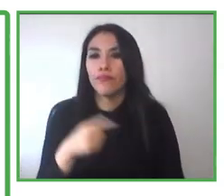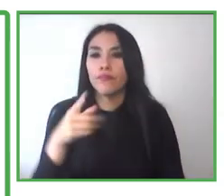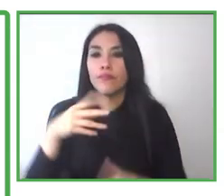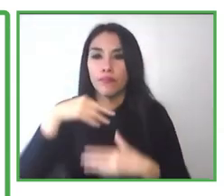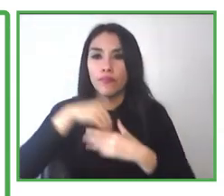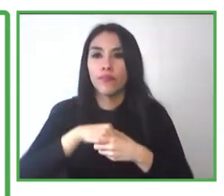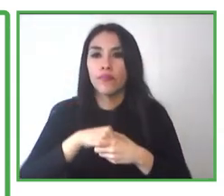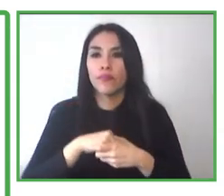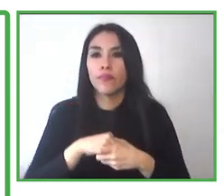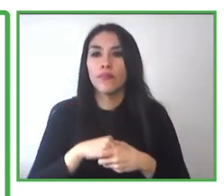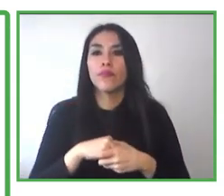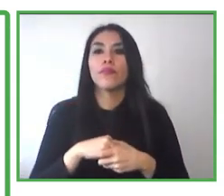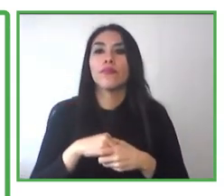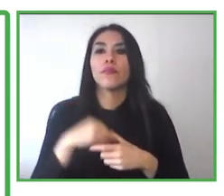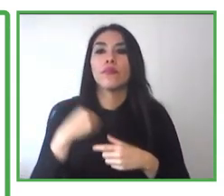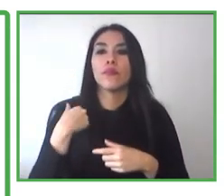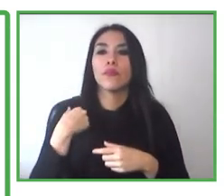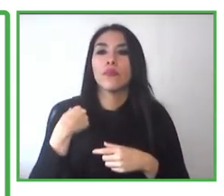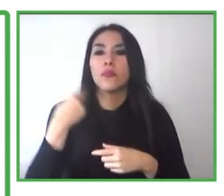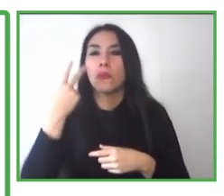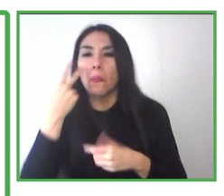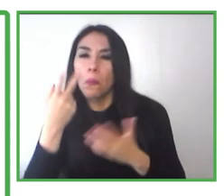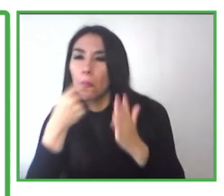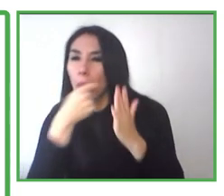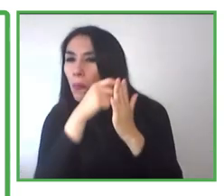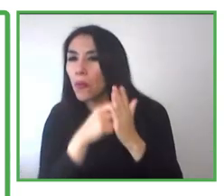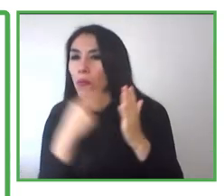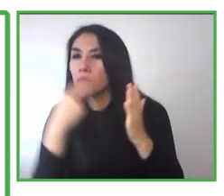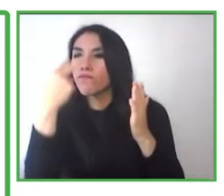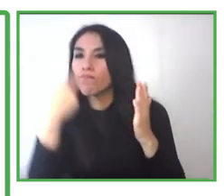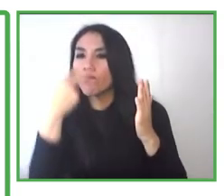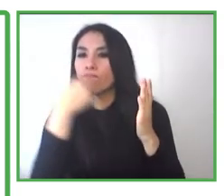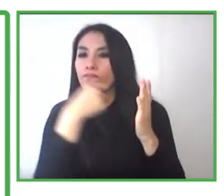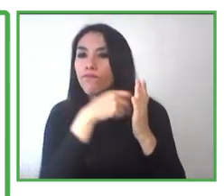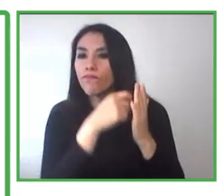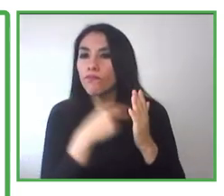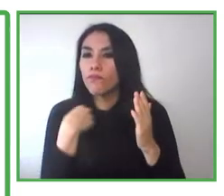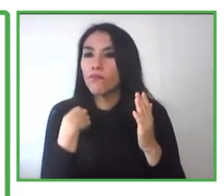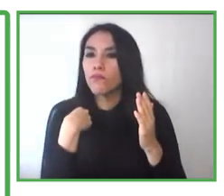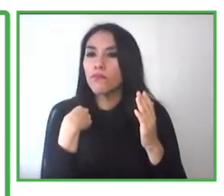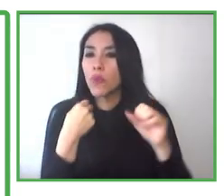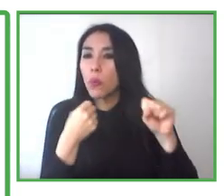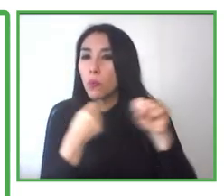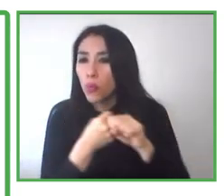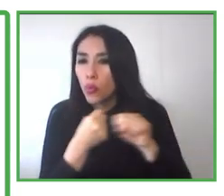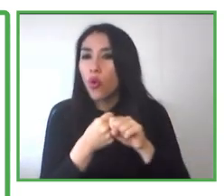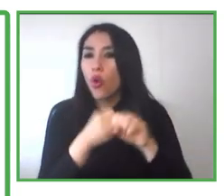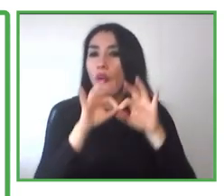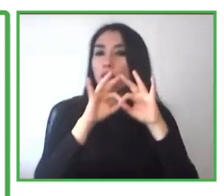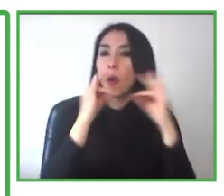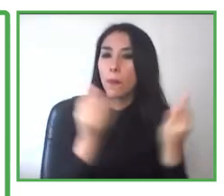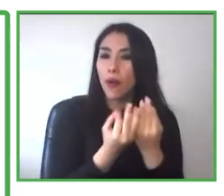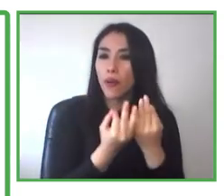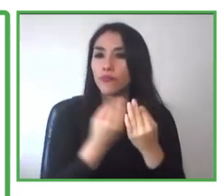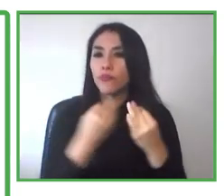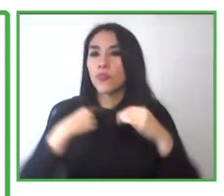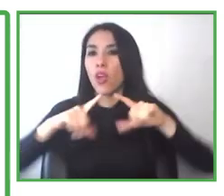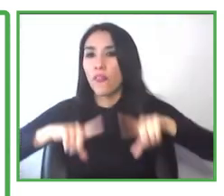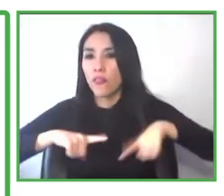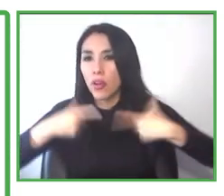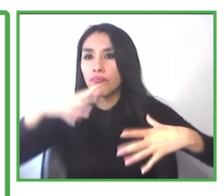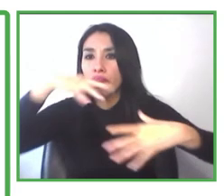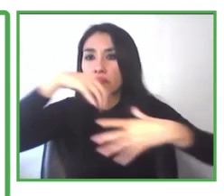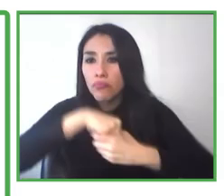network they might need to be able to work. So after this